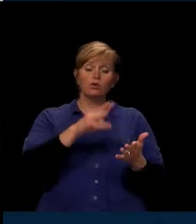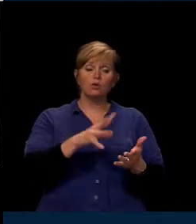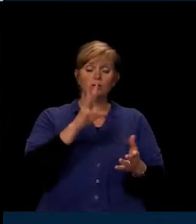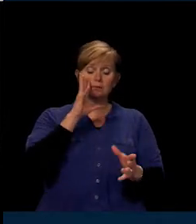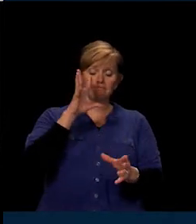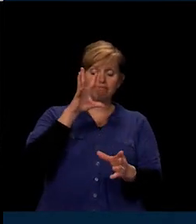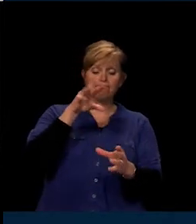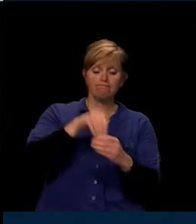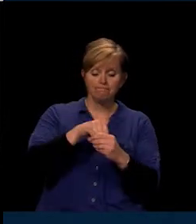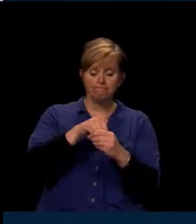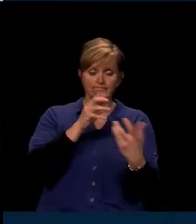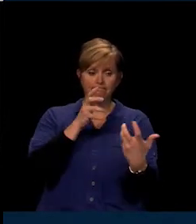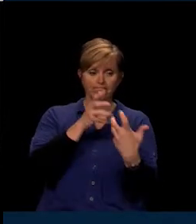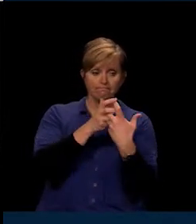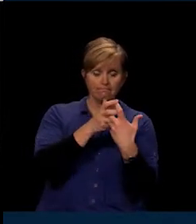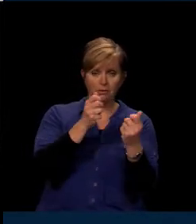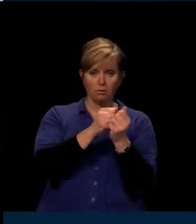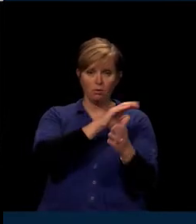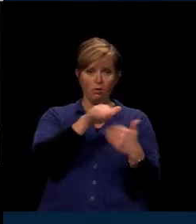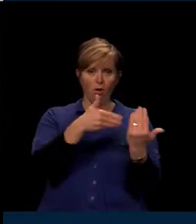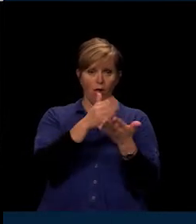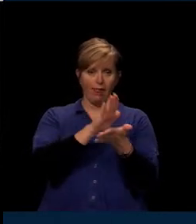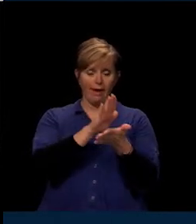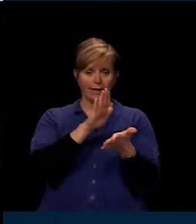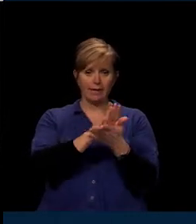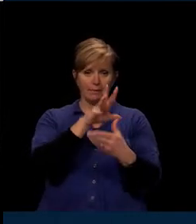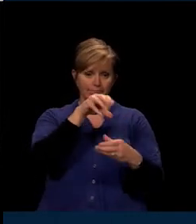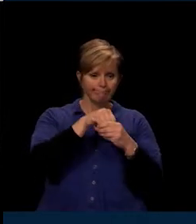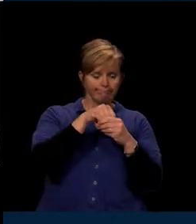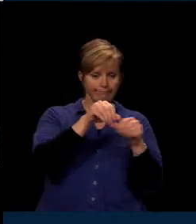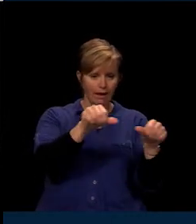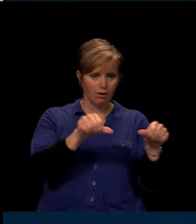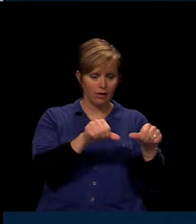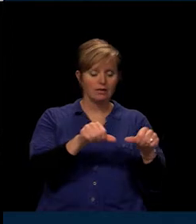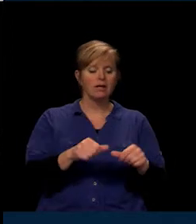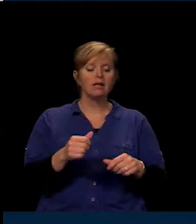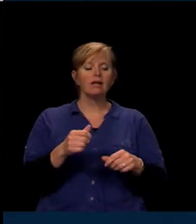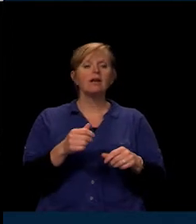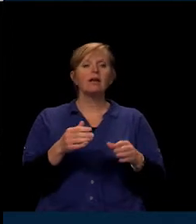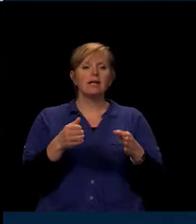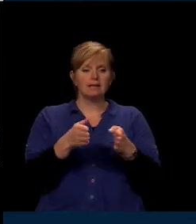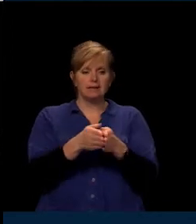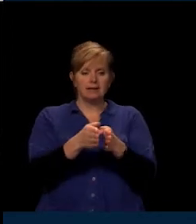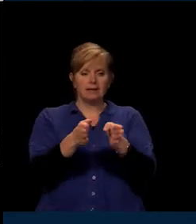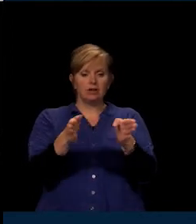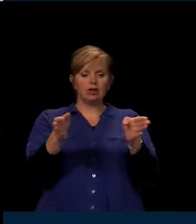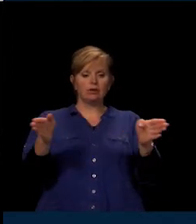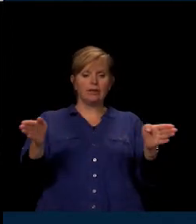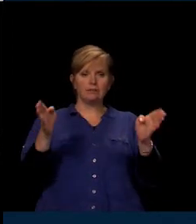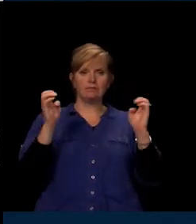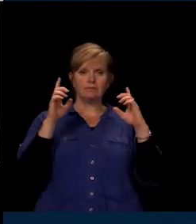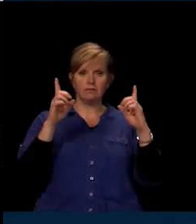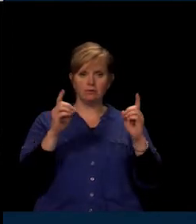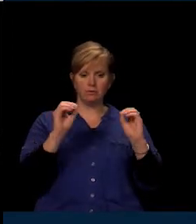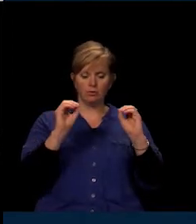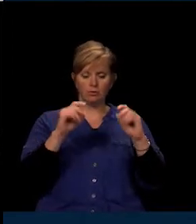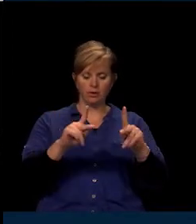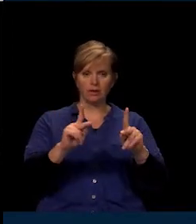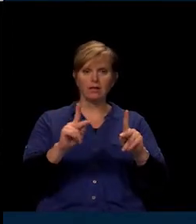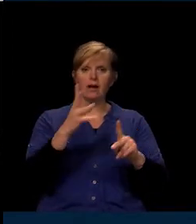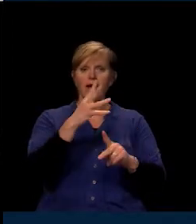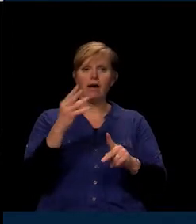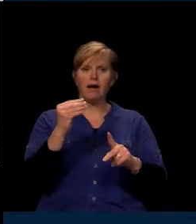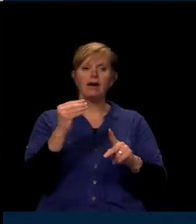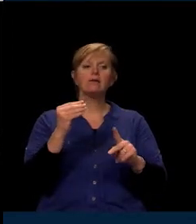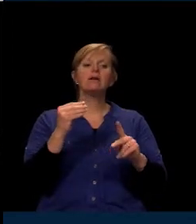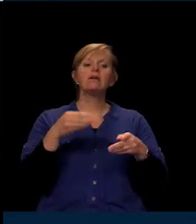academic content areas, increase the breadth and scope of their educational opportunities, and provide equity of access